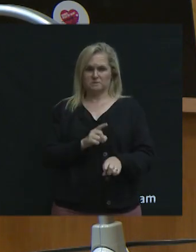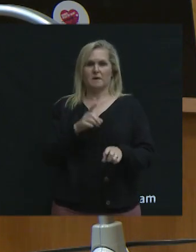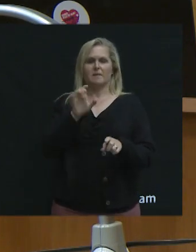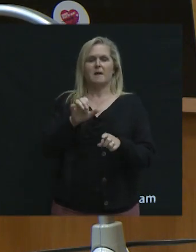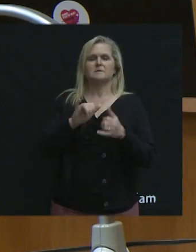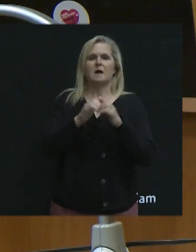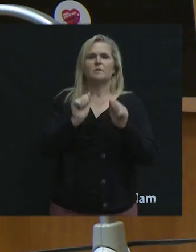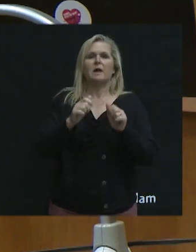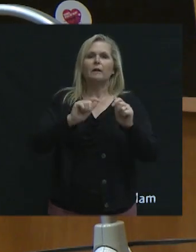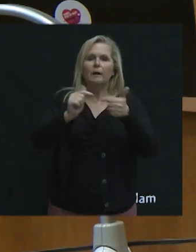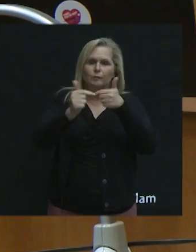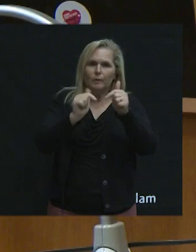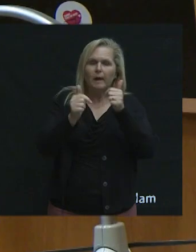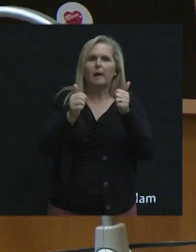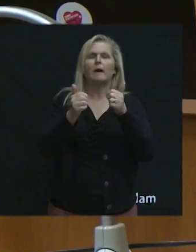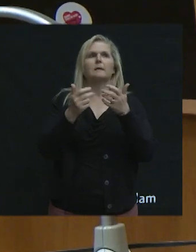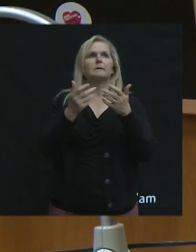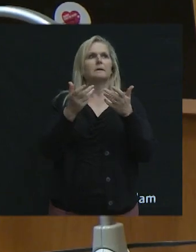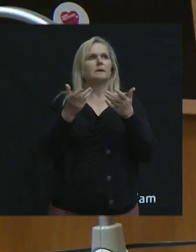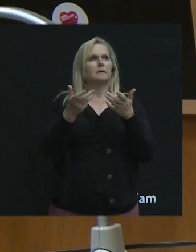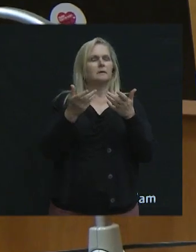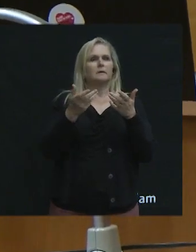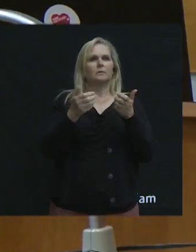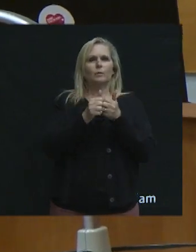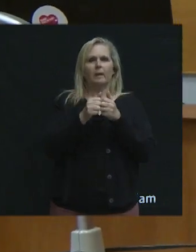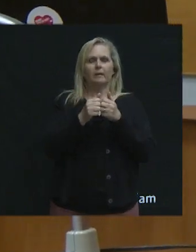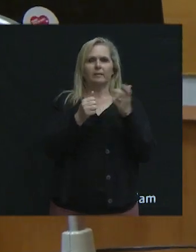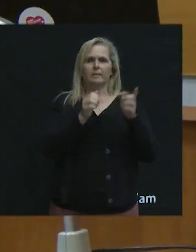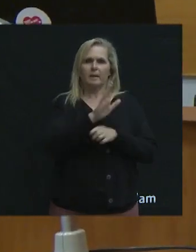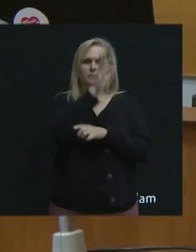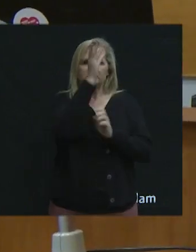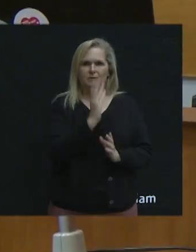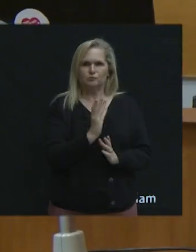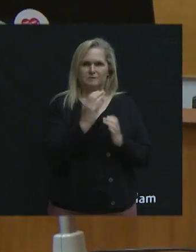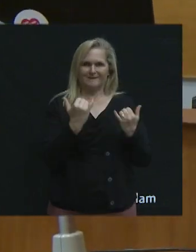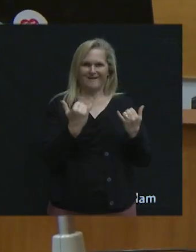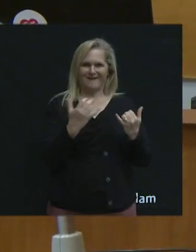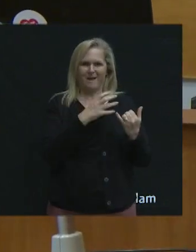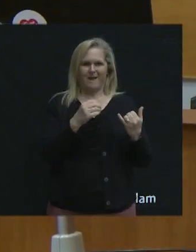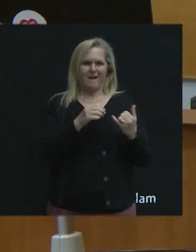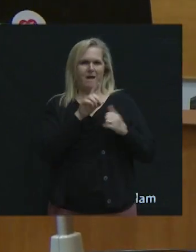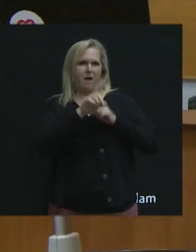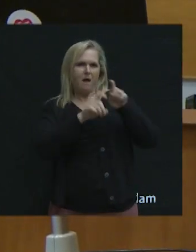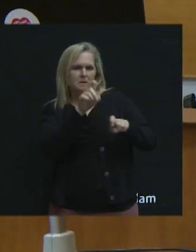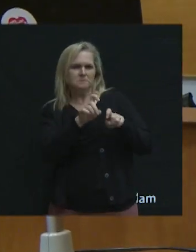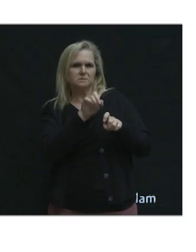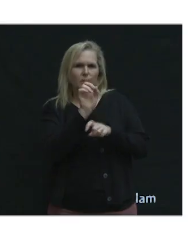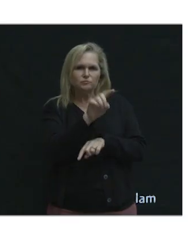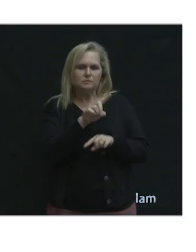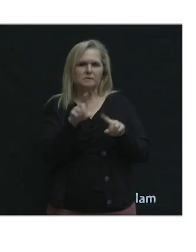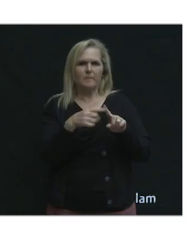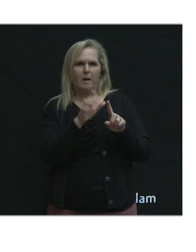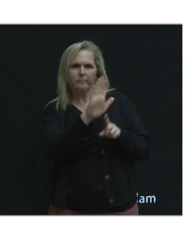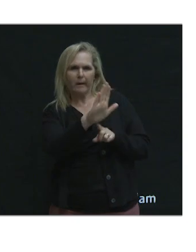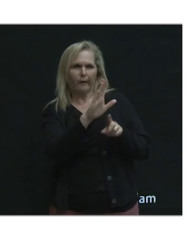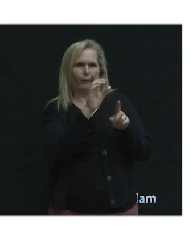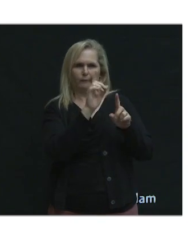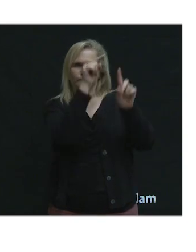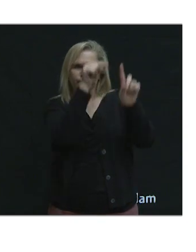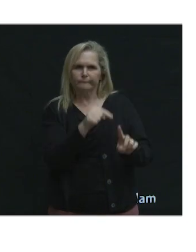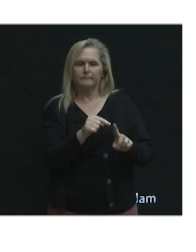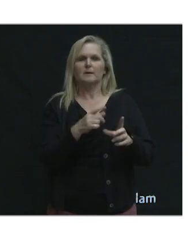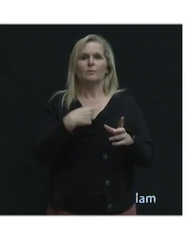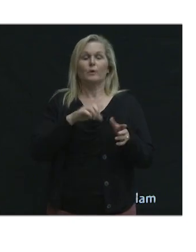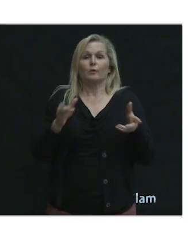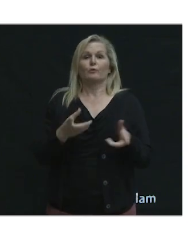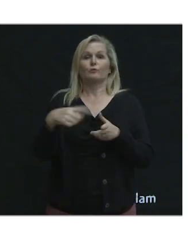that we can interact with the speakers tonight, the panelists, and ask questions and learn more. So we encourage you